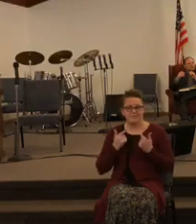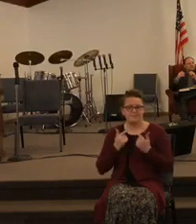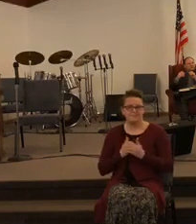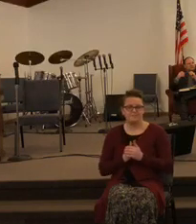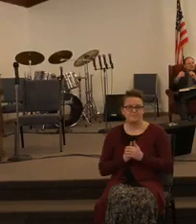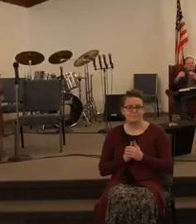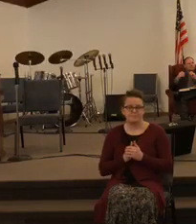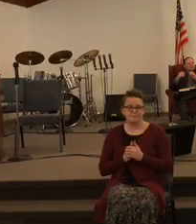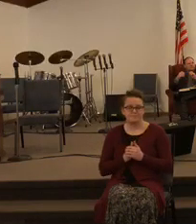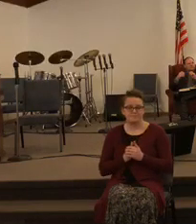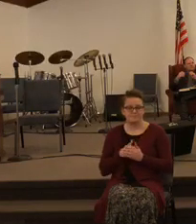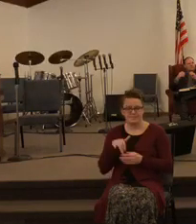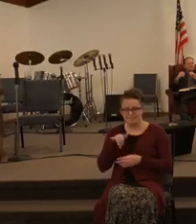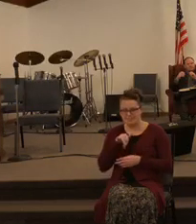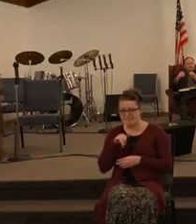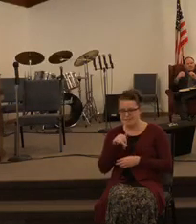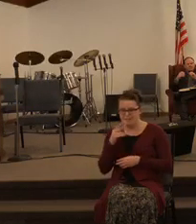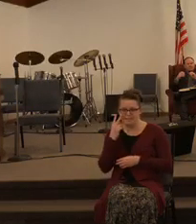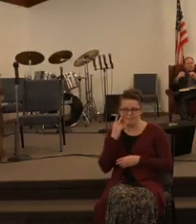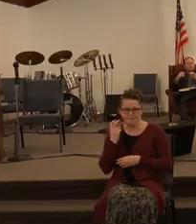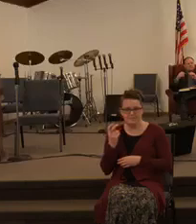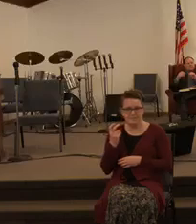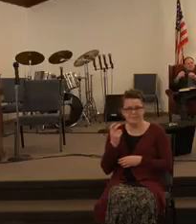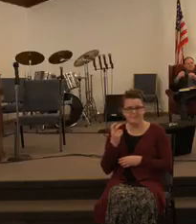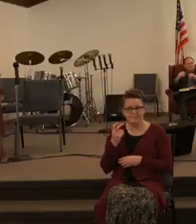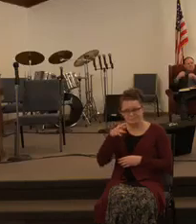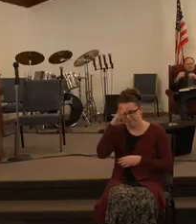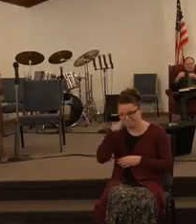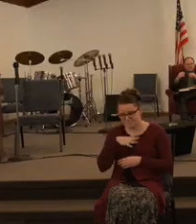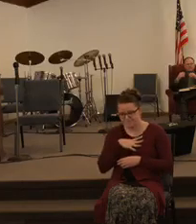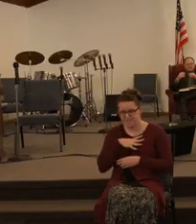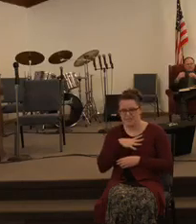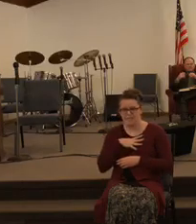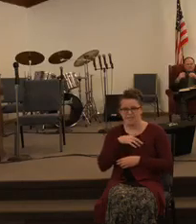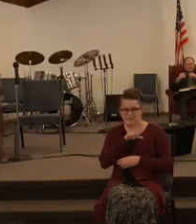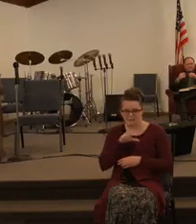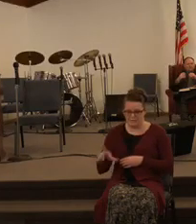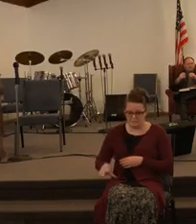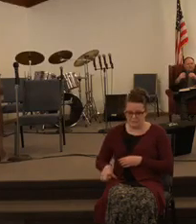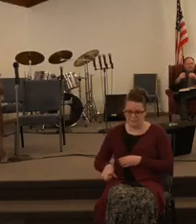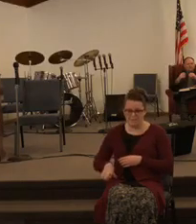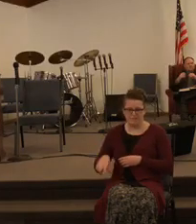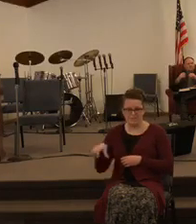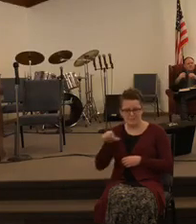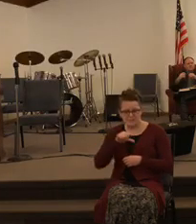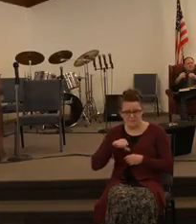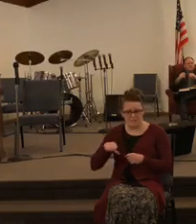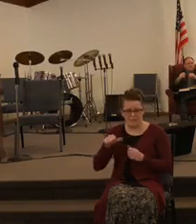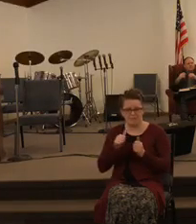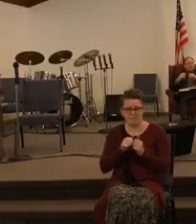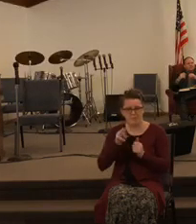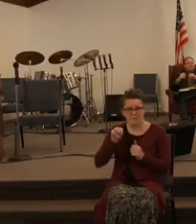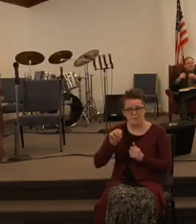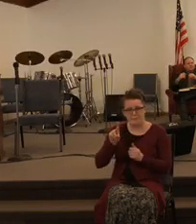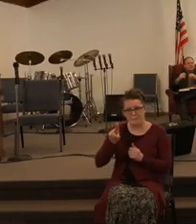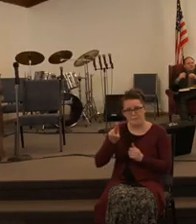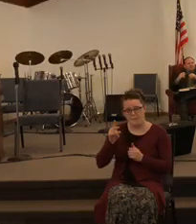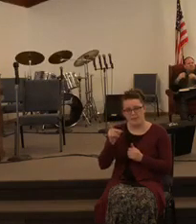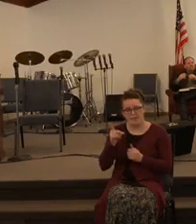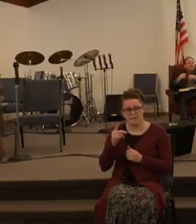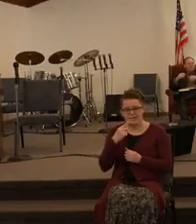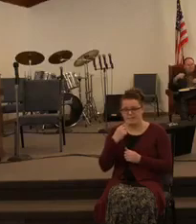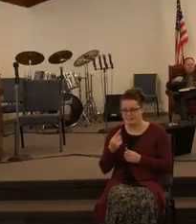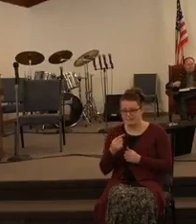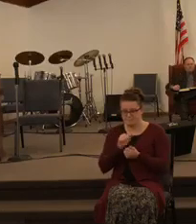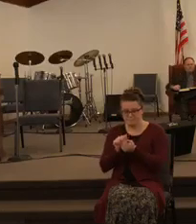I mean it's like the blind man that the Lord anointed his eyes with mud and told him to